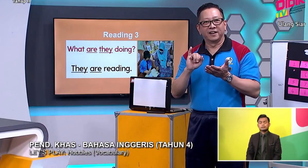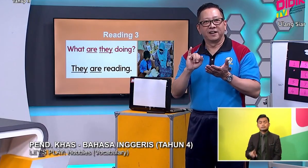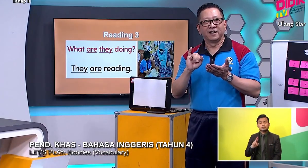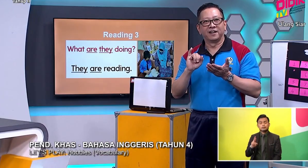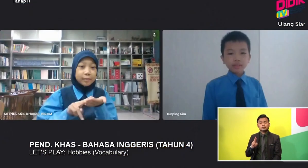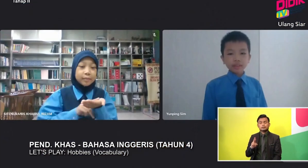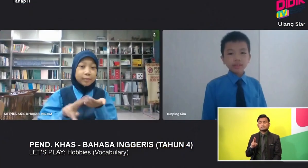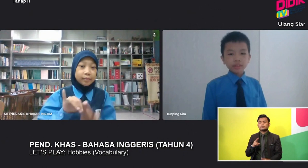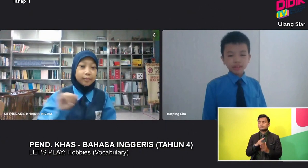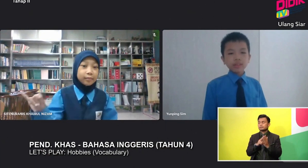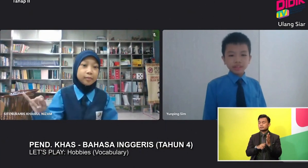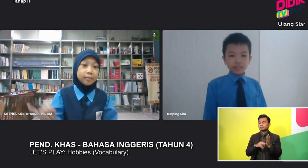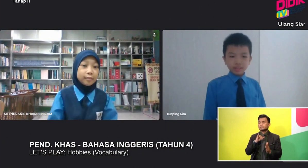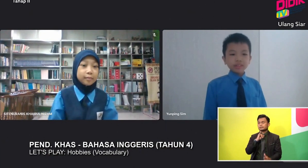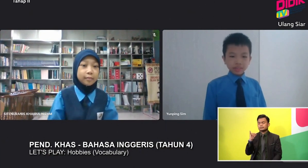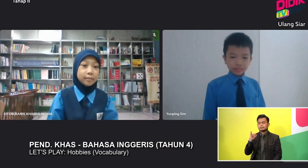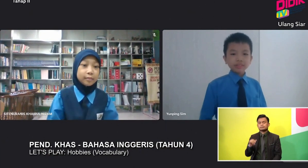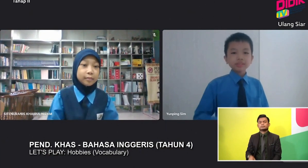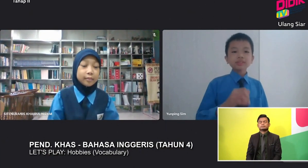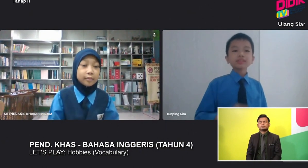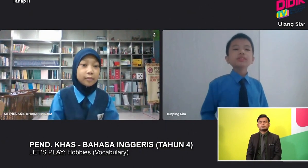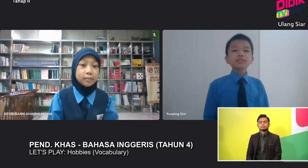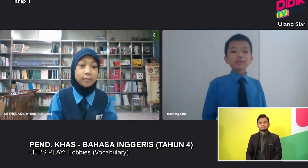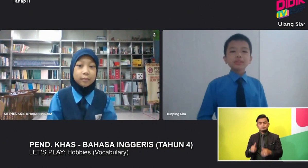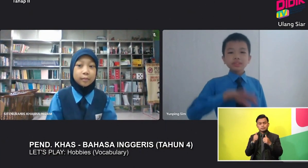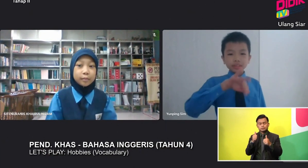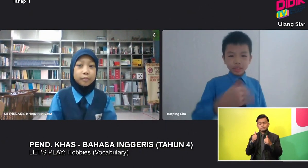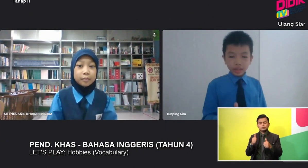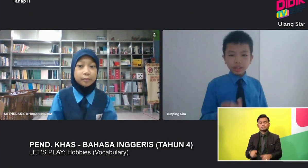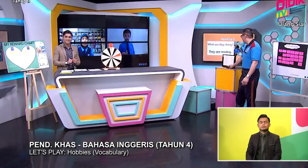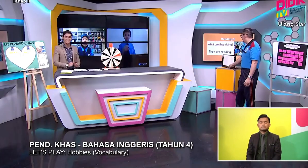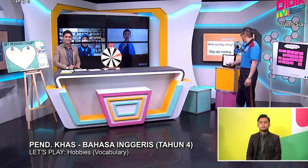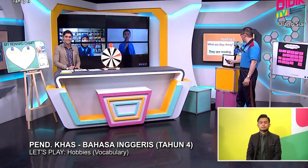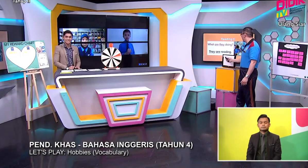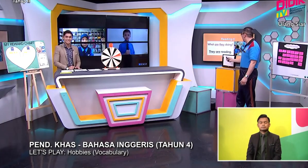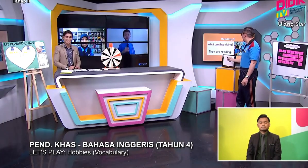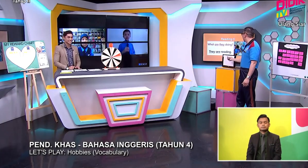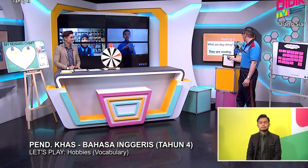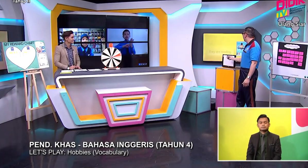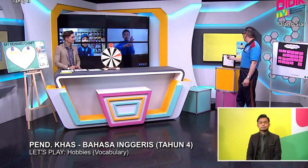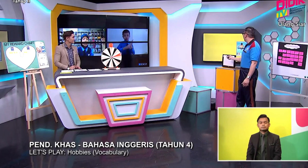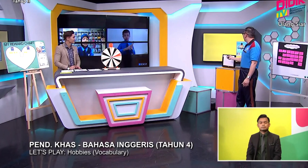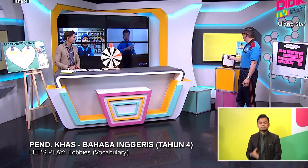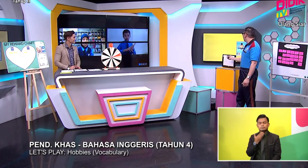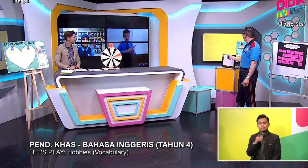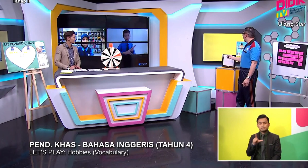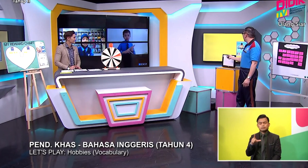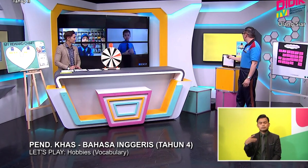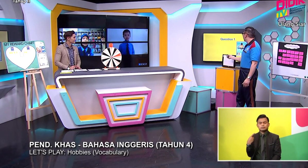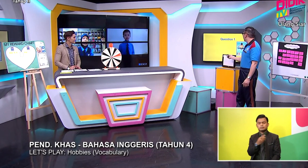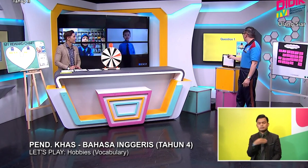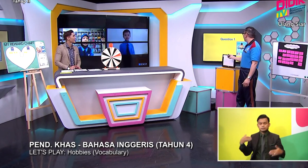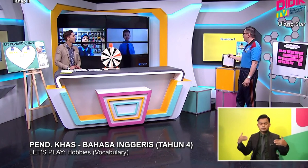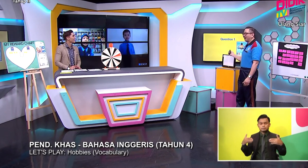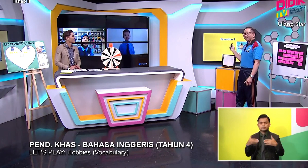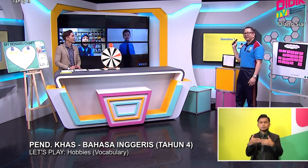Okay Good Job Well done Kids Okay Let's proceed To this one